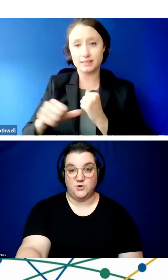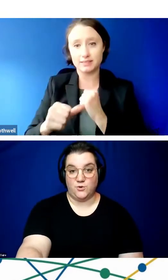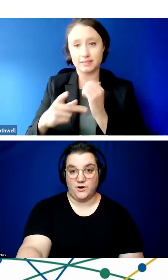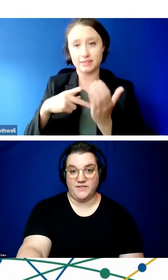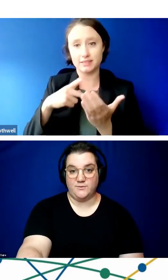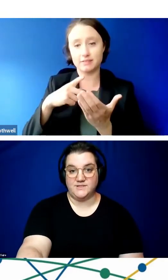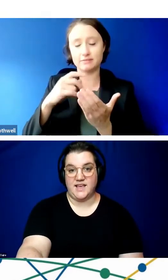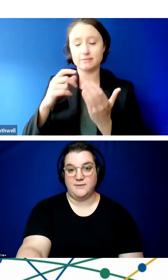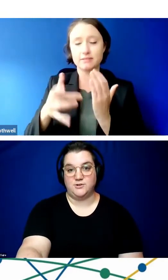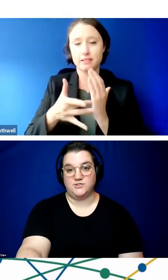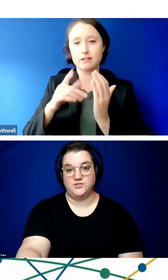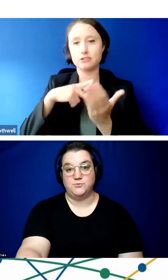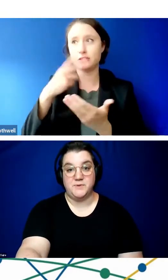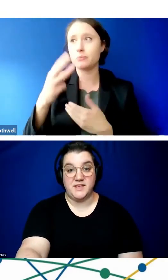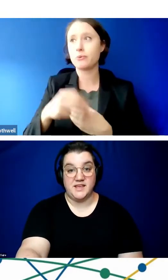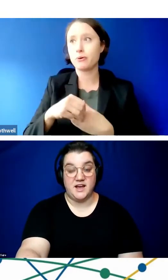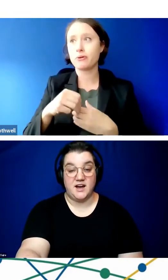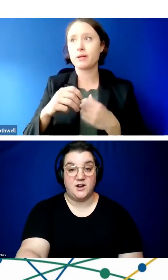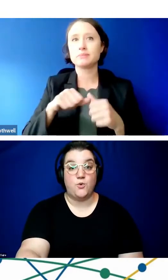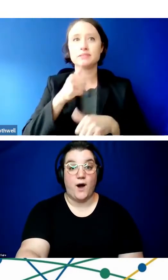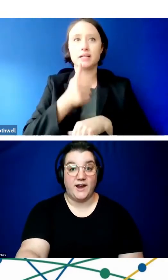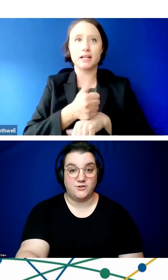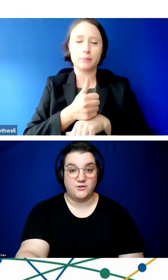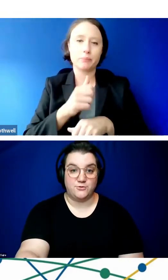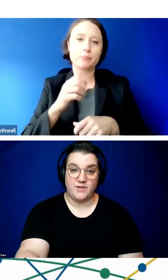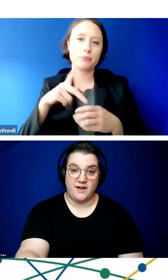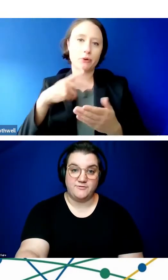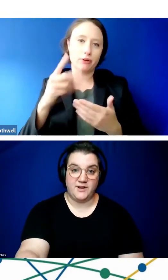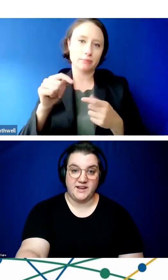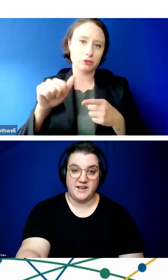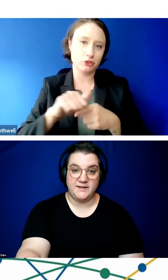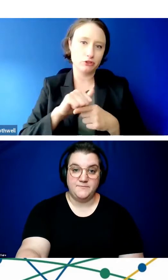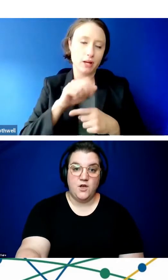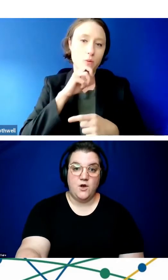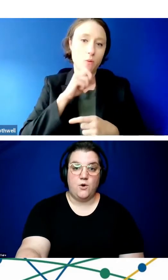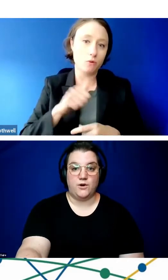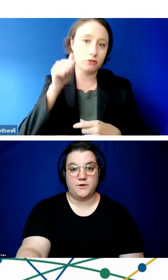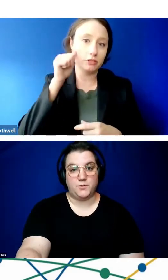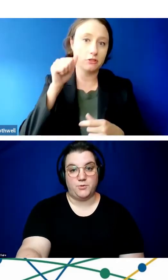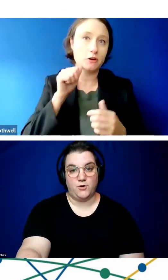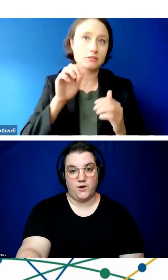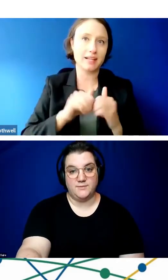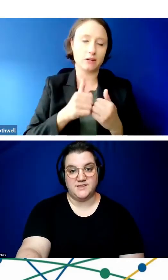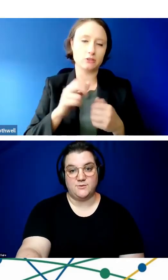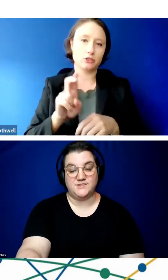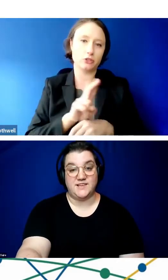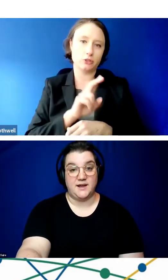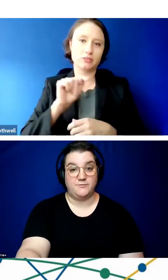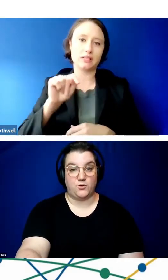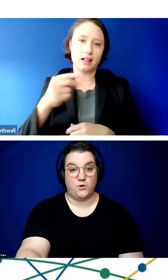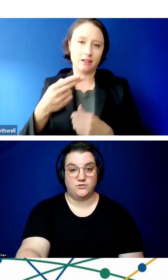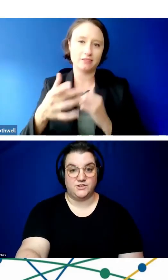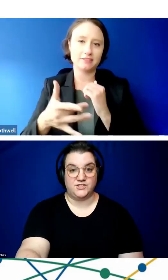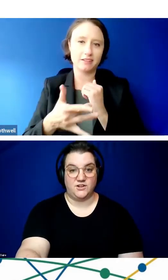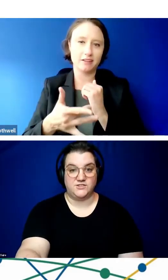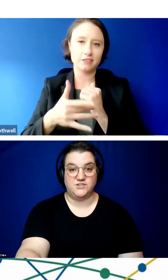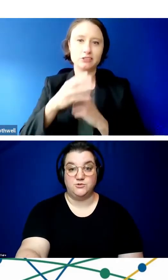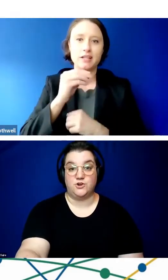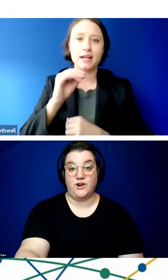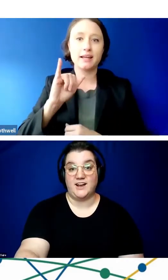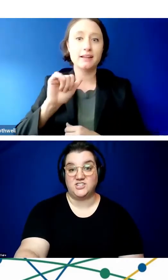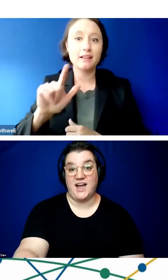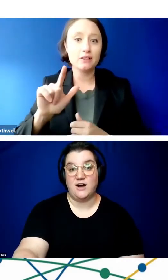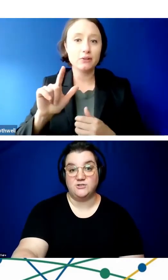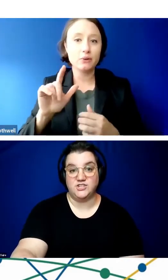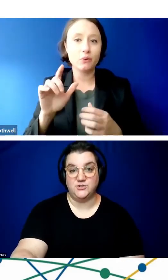deal of inventory that was able to be acquired through that funding. Or there were programs that were set up for older adults